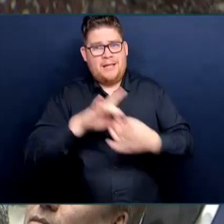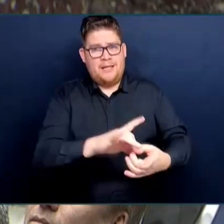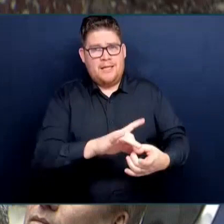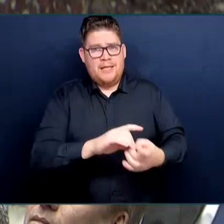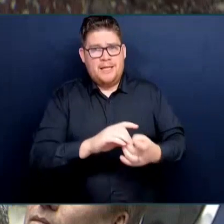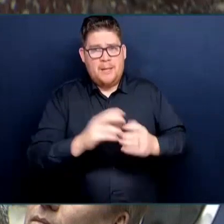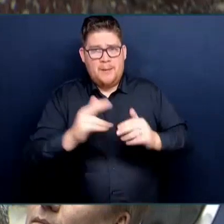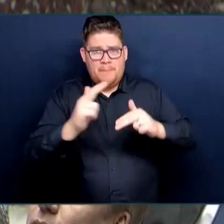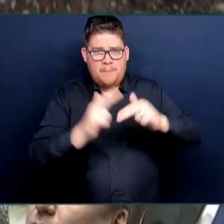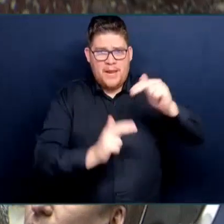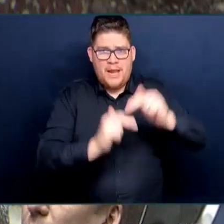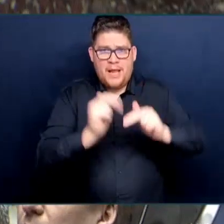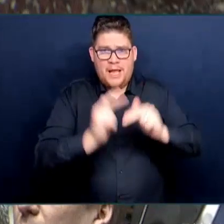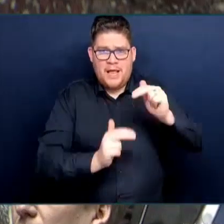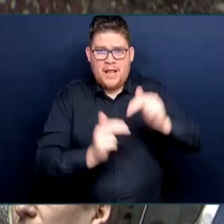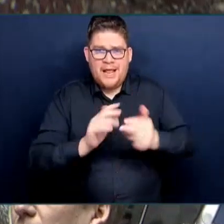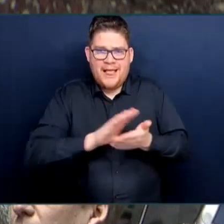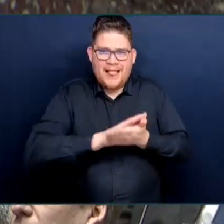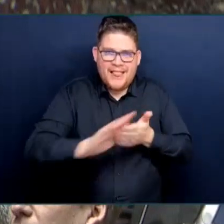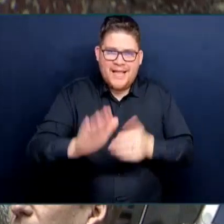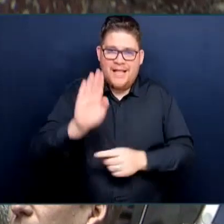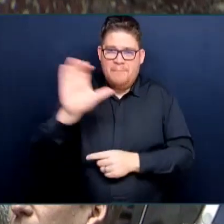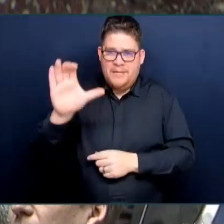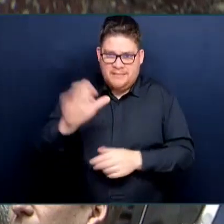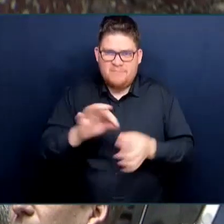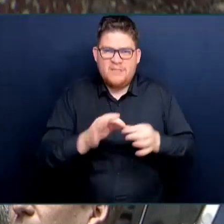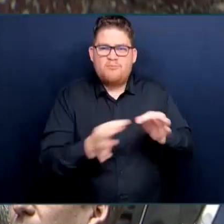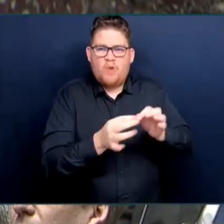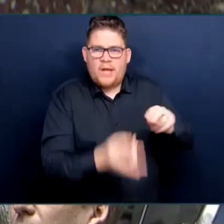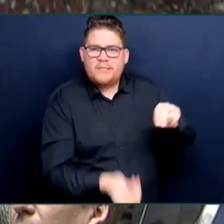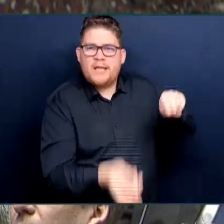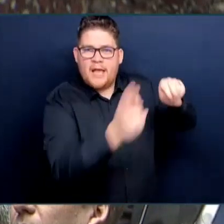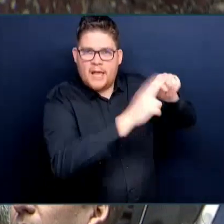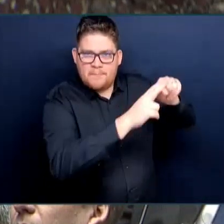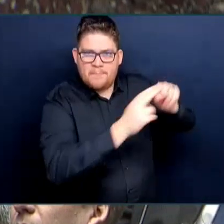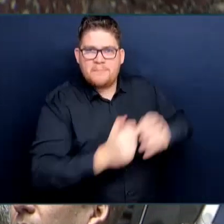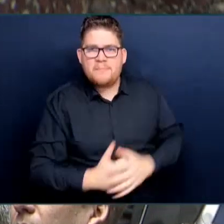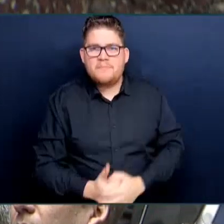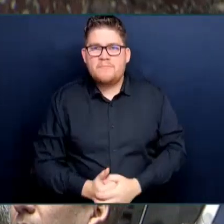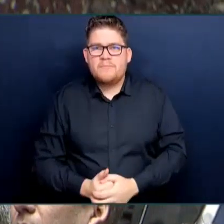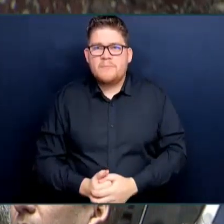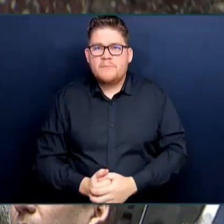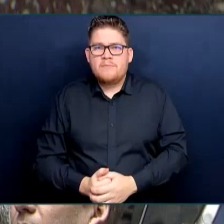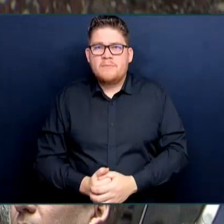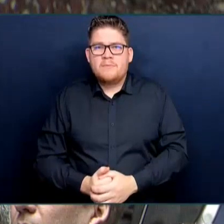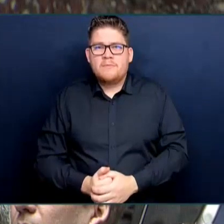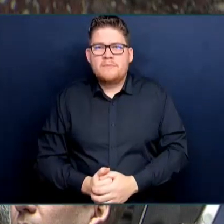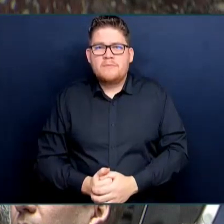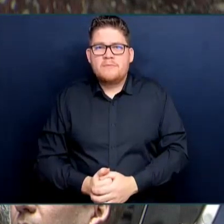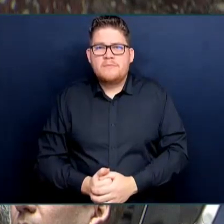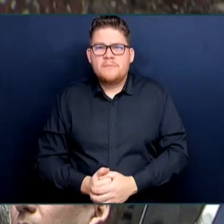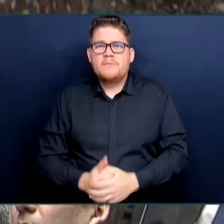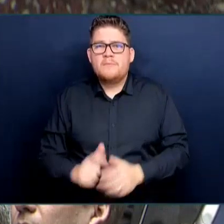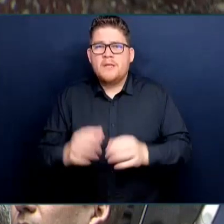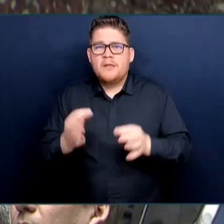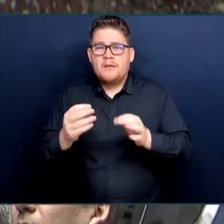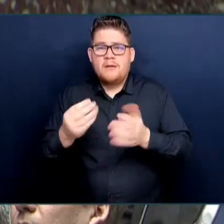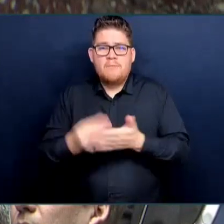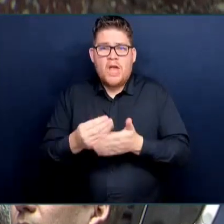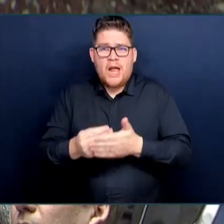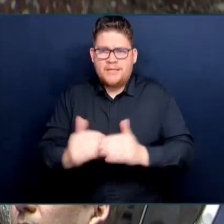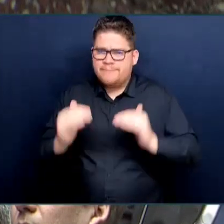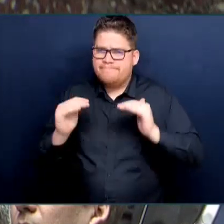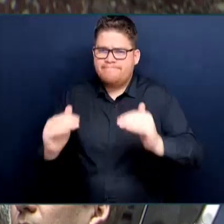a fixed-price contract with two excellent companies, one Canadian firm that is known for its sustainability